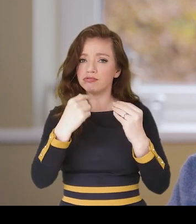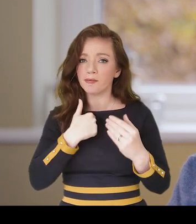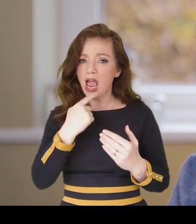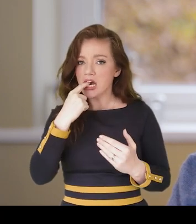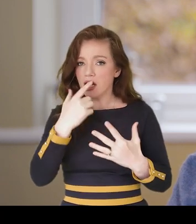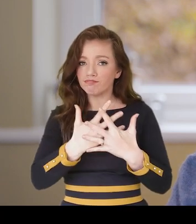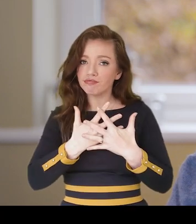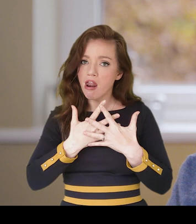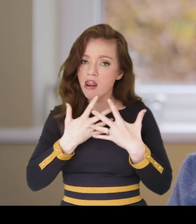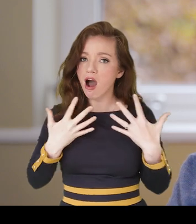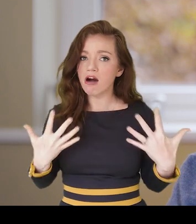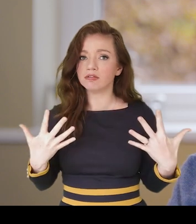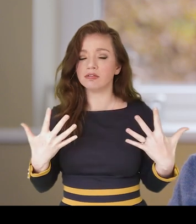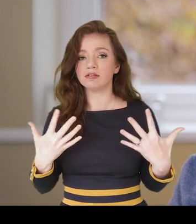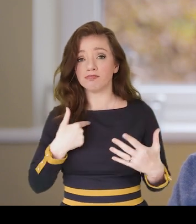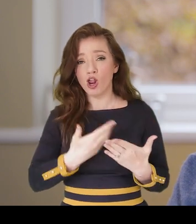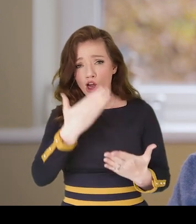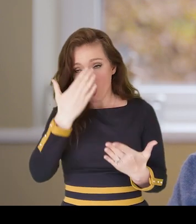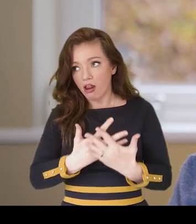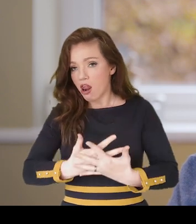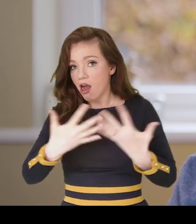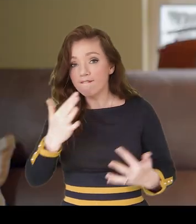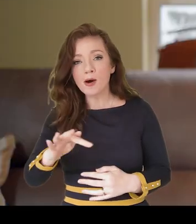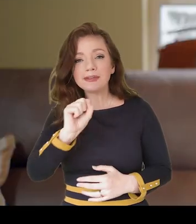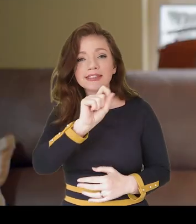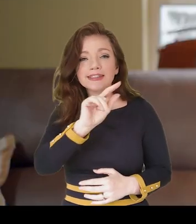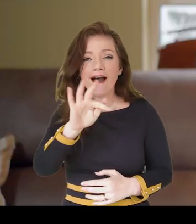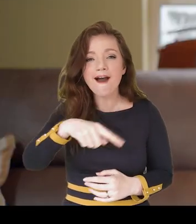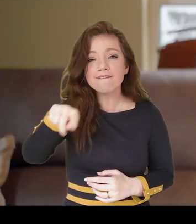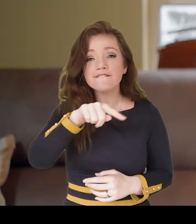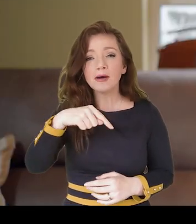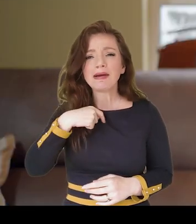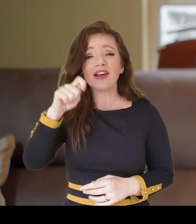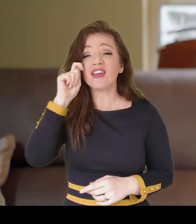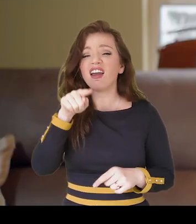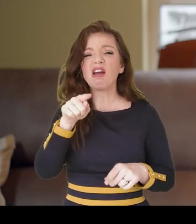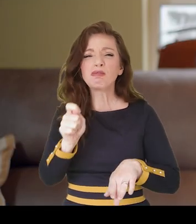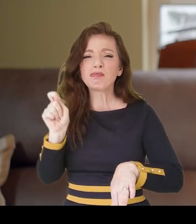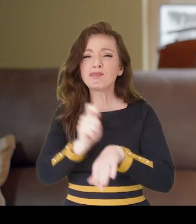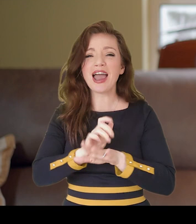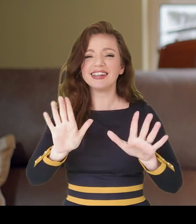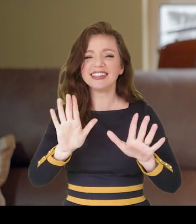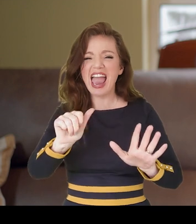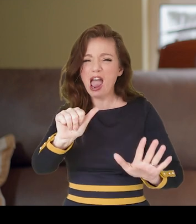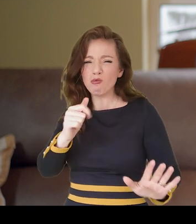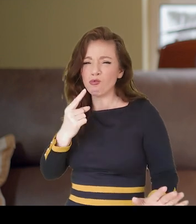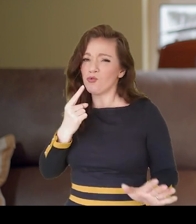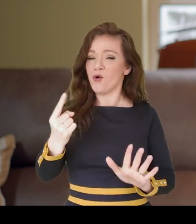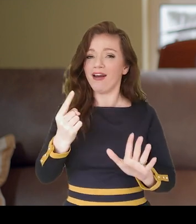then they taught me an awful lot and I learned an awful lot from the staff and then I think that they're A1 and I would give